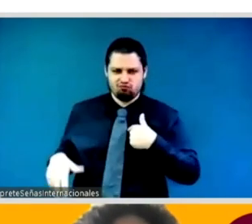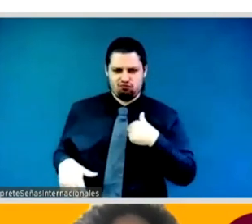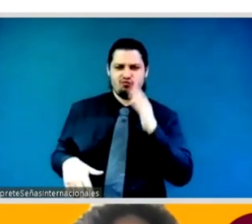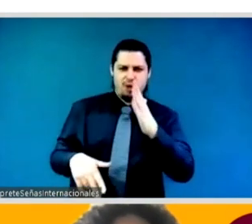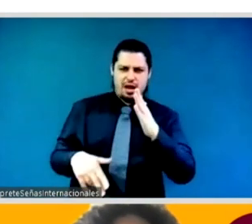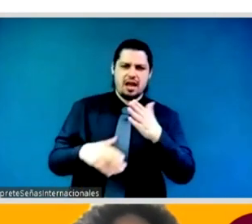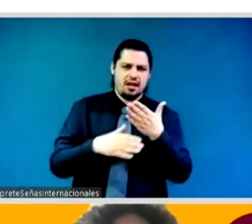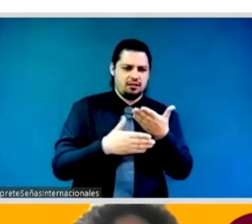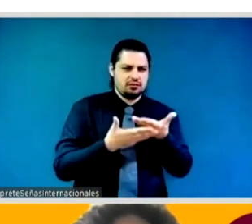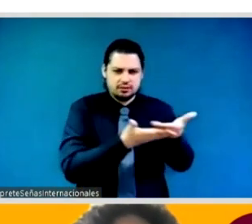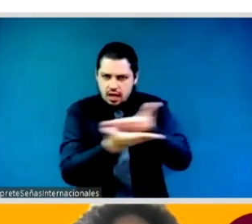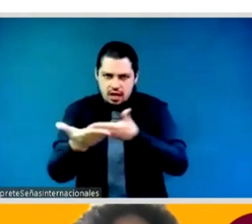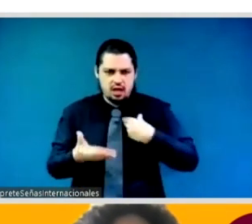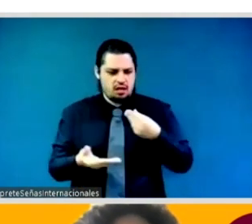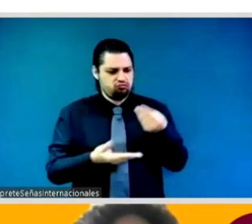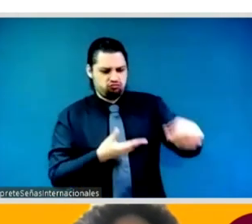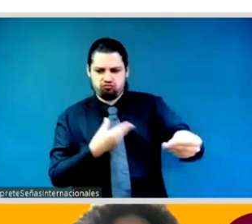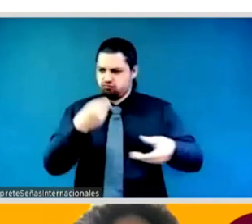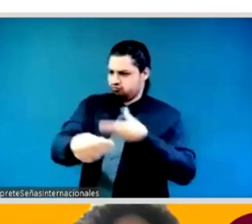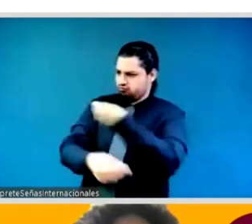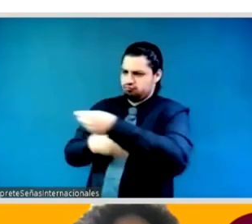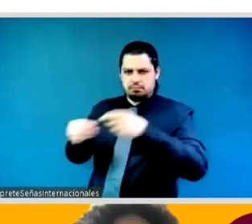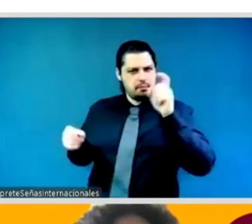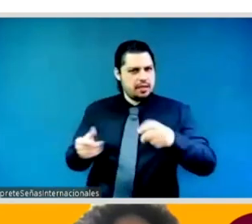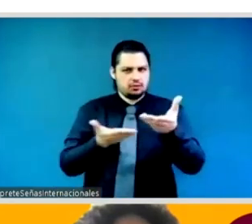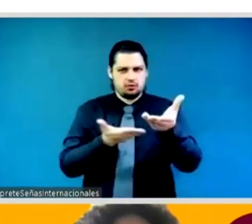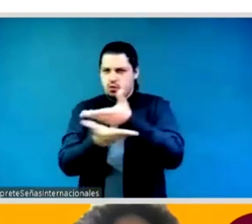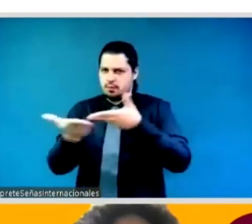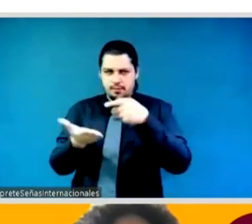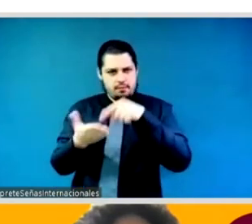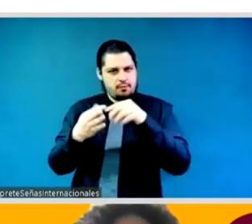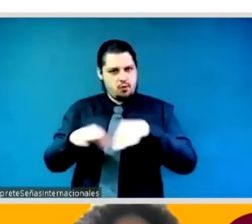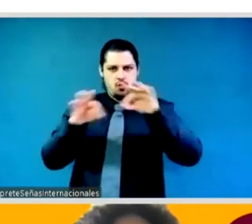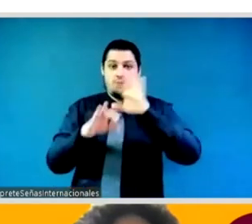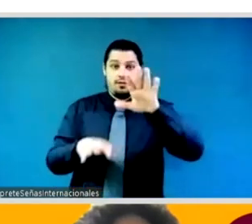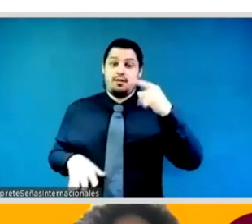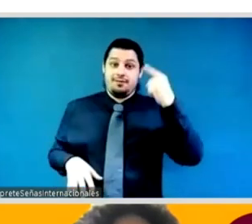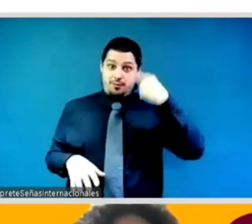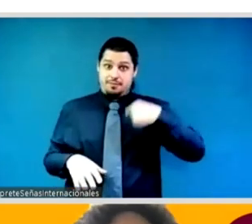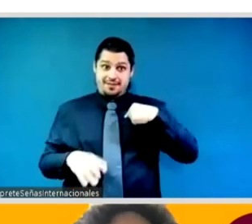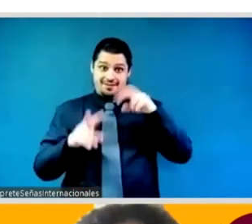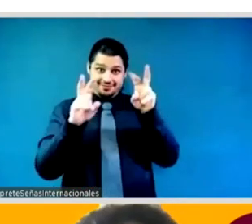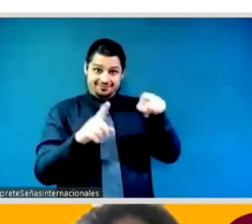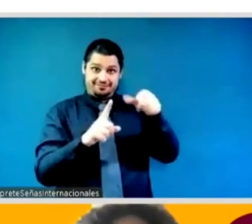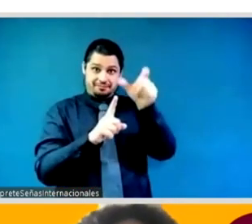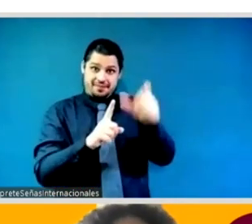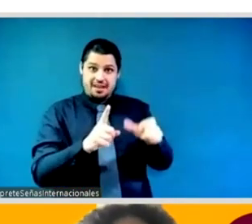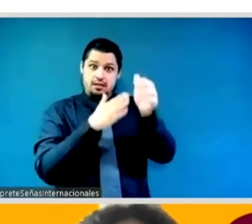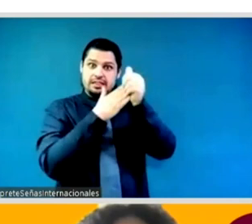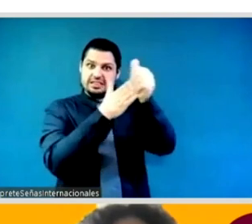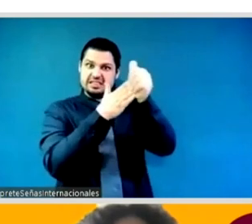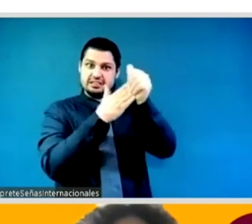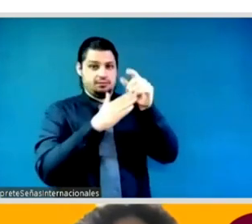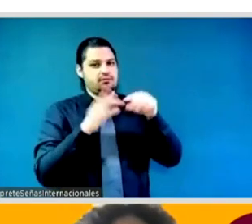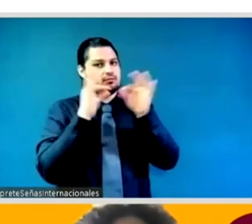uh program that we at the netherlands have established really to fund feminist organizations in the south would be a great example that requires